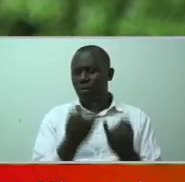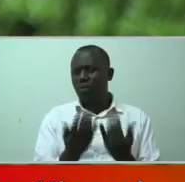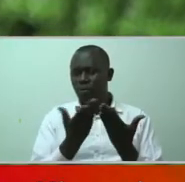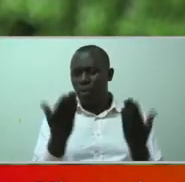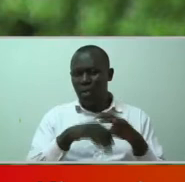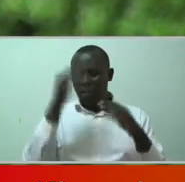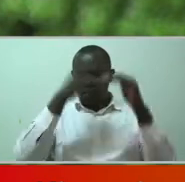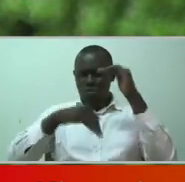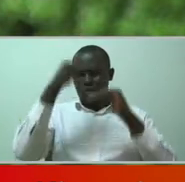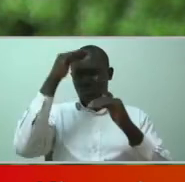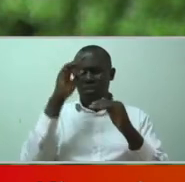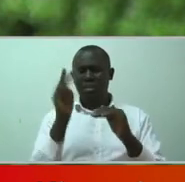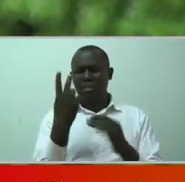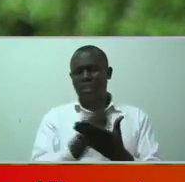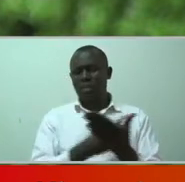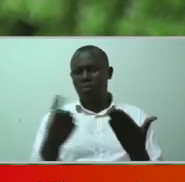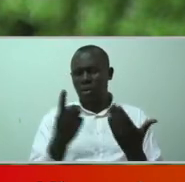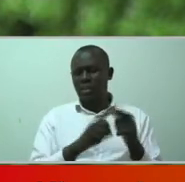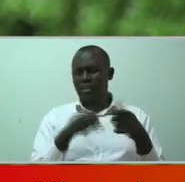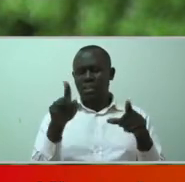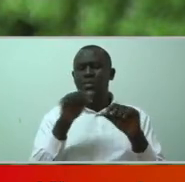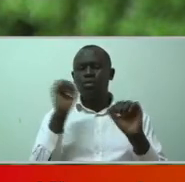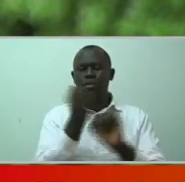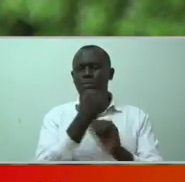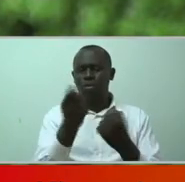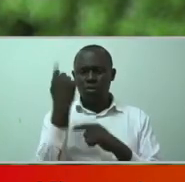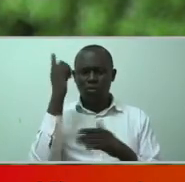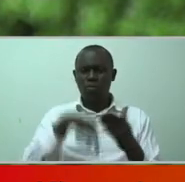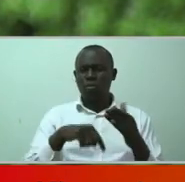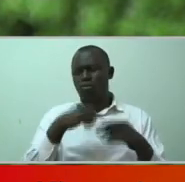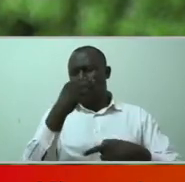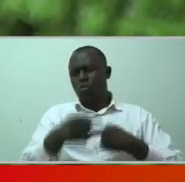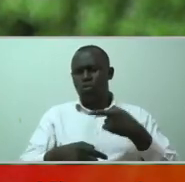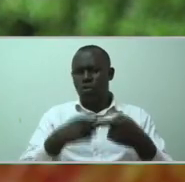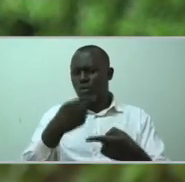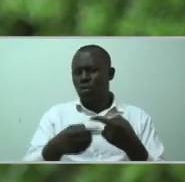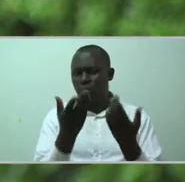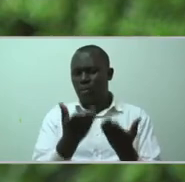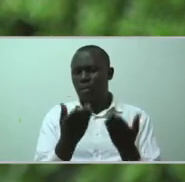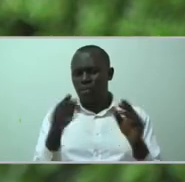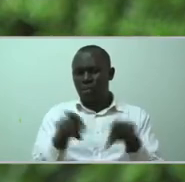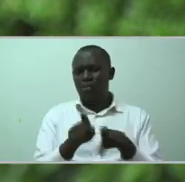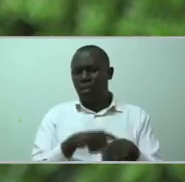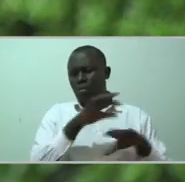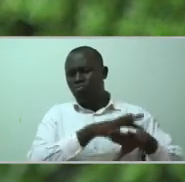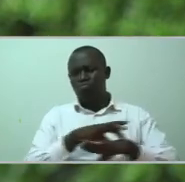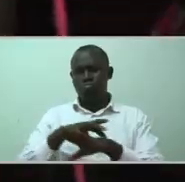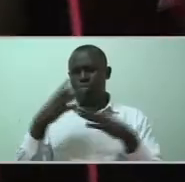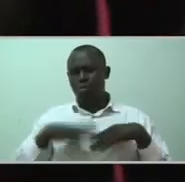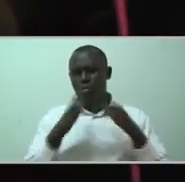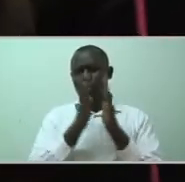campus the second week. And we could not understand what was going on. We went to people to be prayed for.